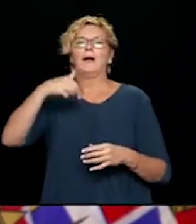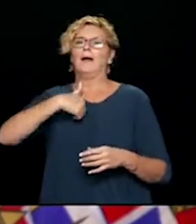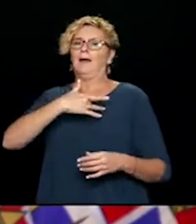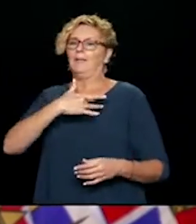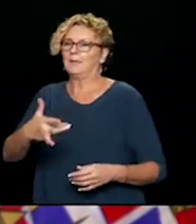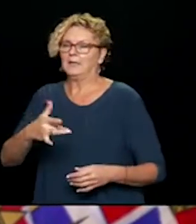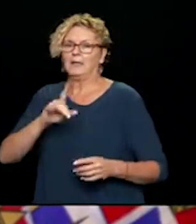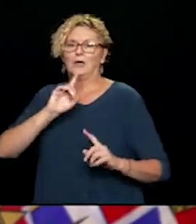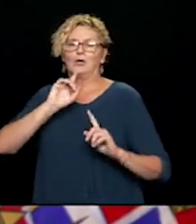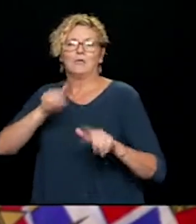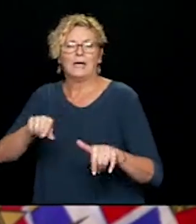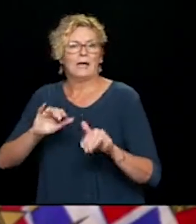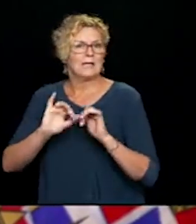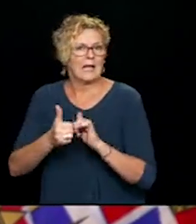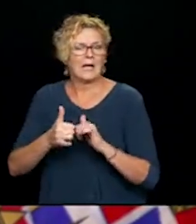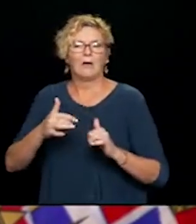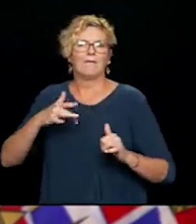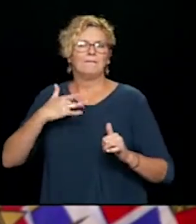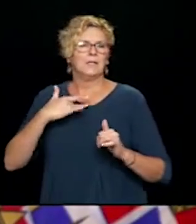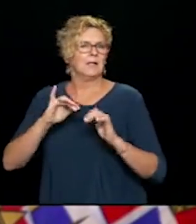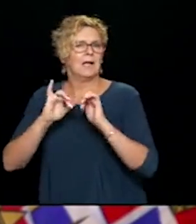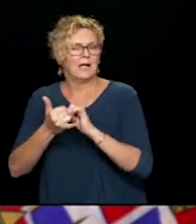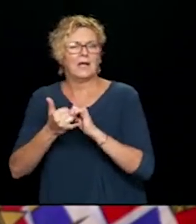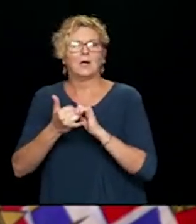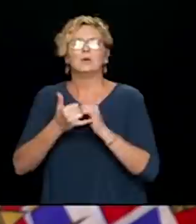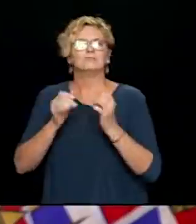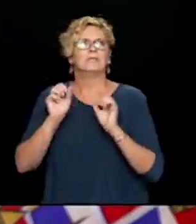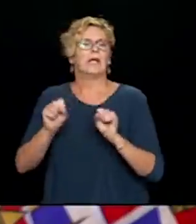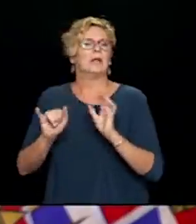can make sure that you take the actions you need to protect yourself.